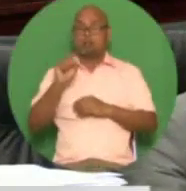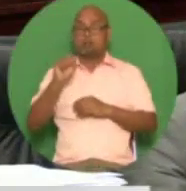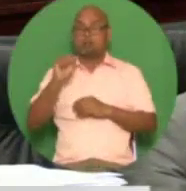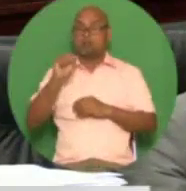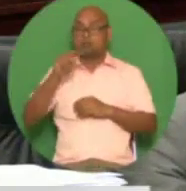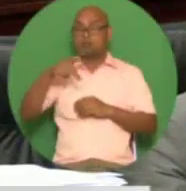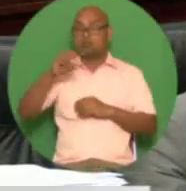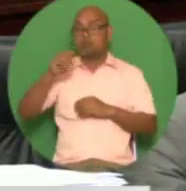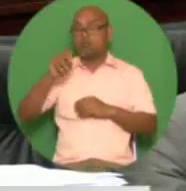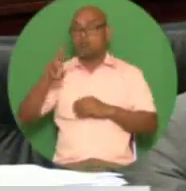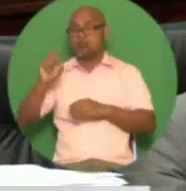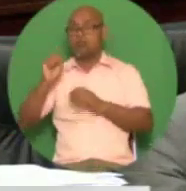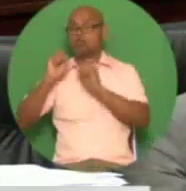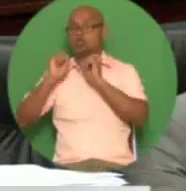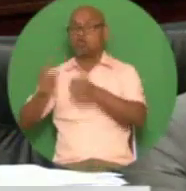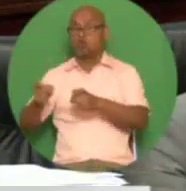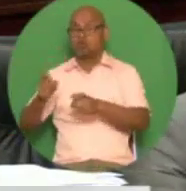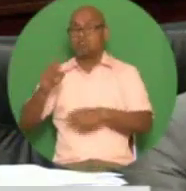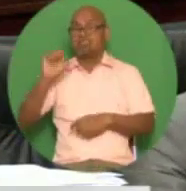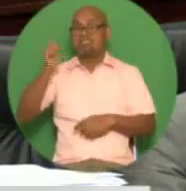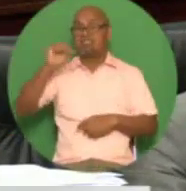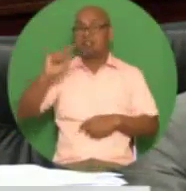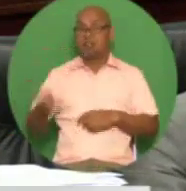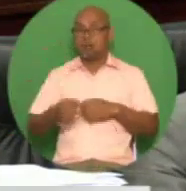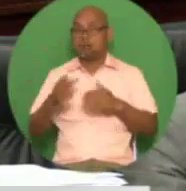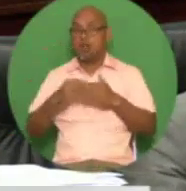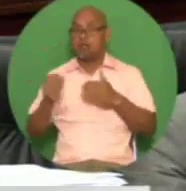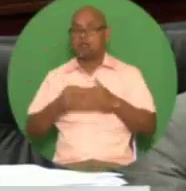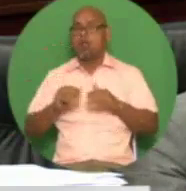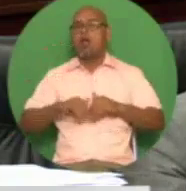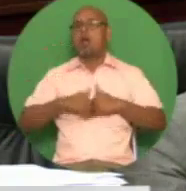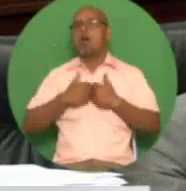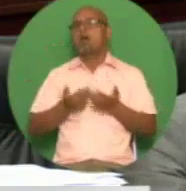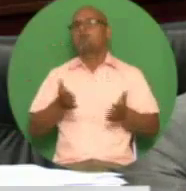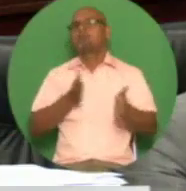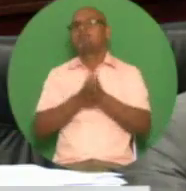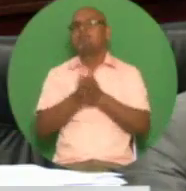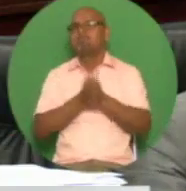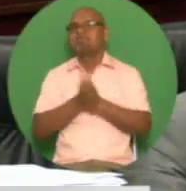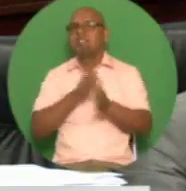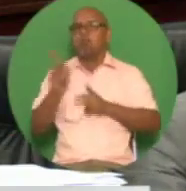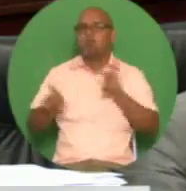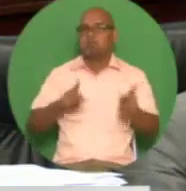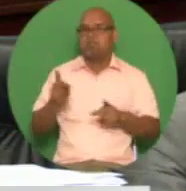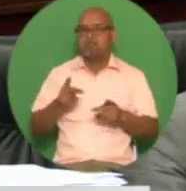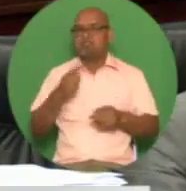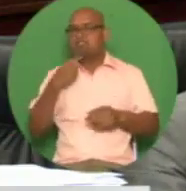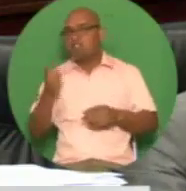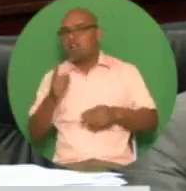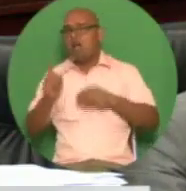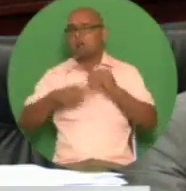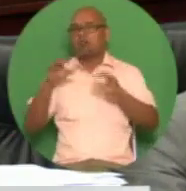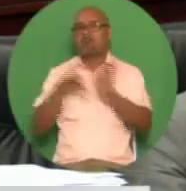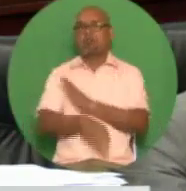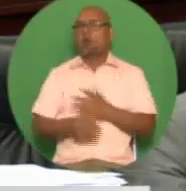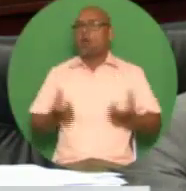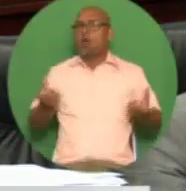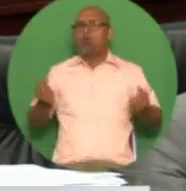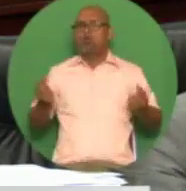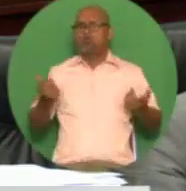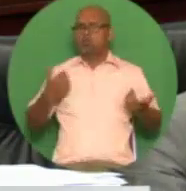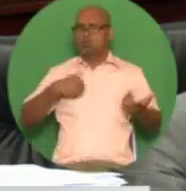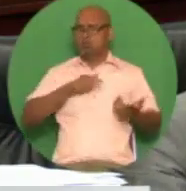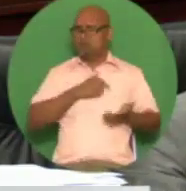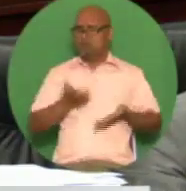of the crime to further incentivize persons to offer information we are proposing that